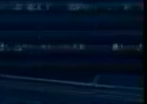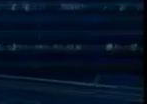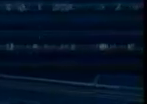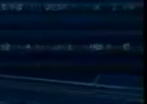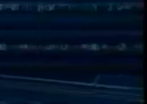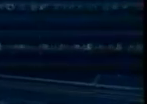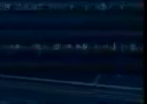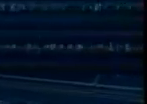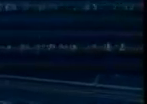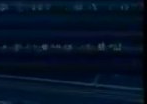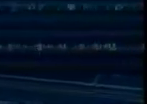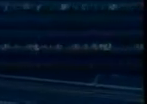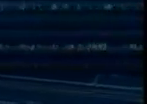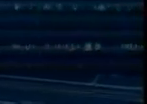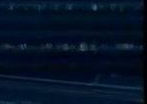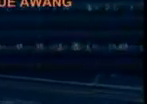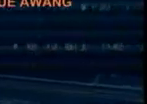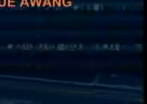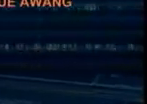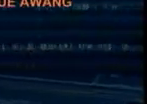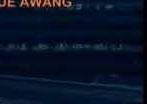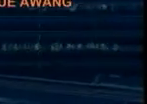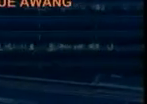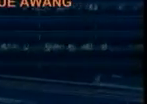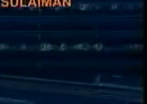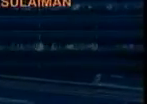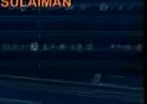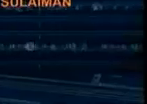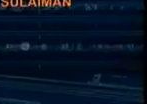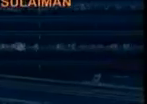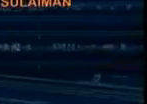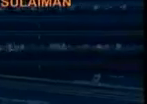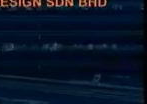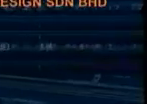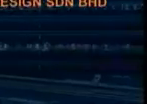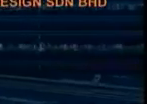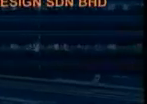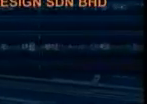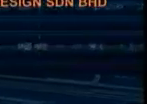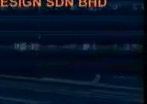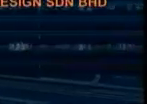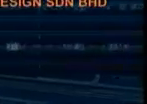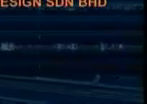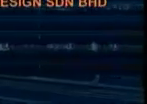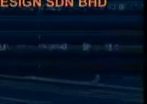Here we go. Enter.level. Go for Thank you.